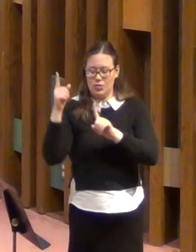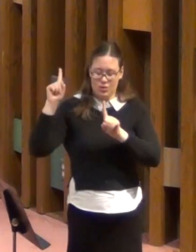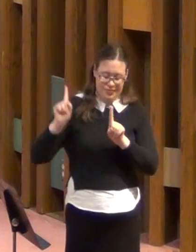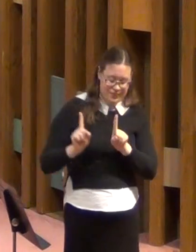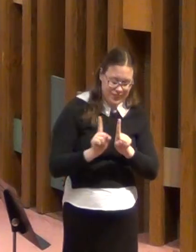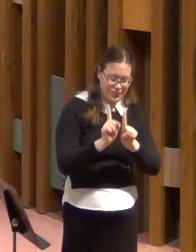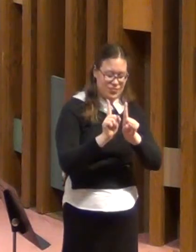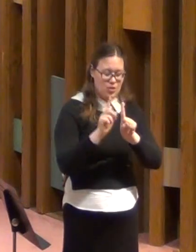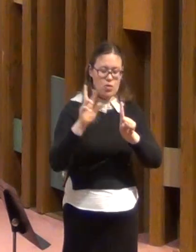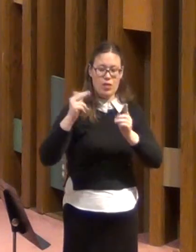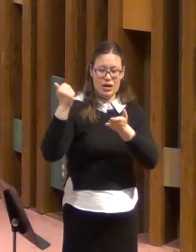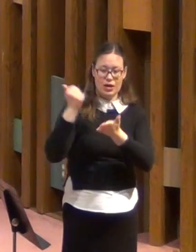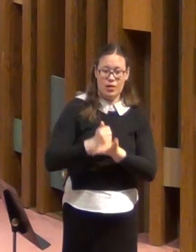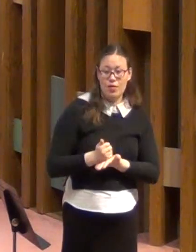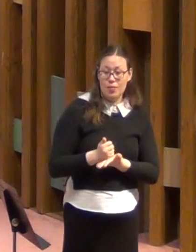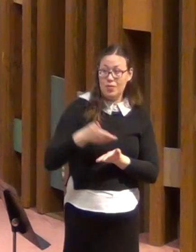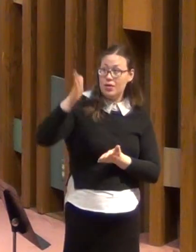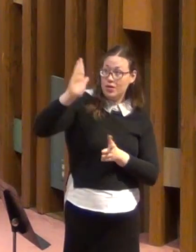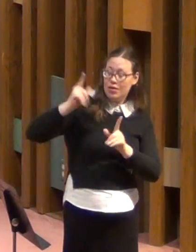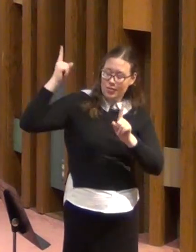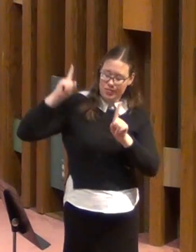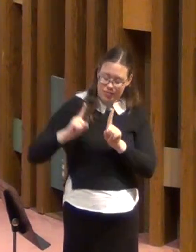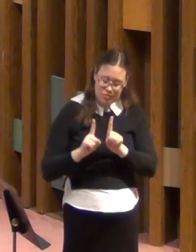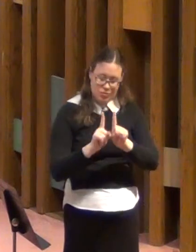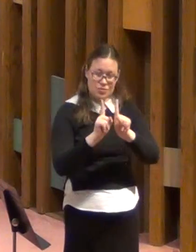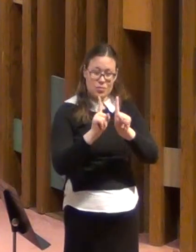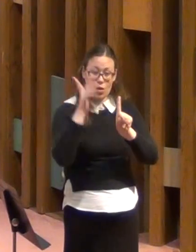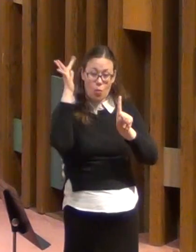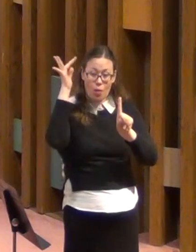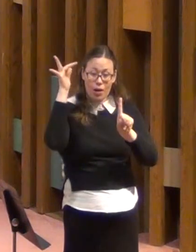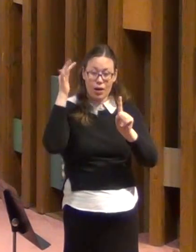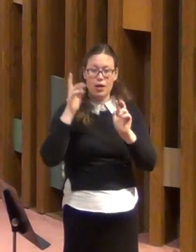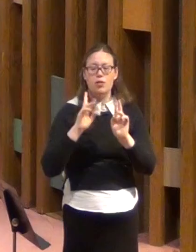stands alongside to help.